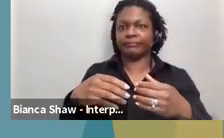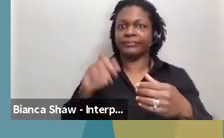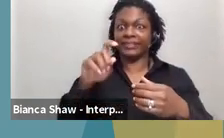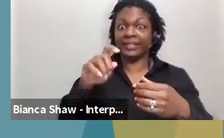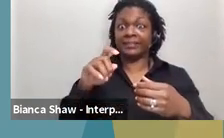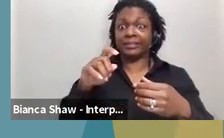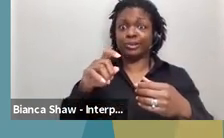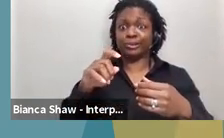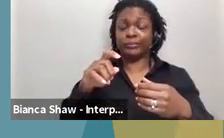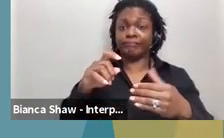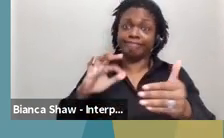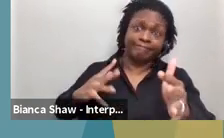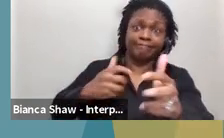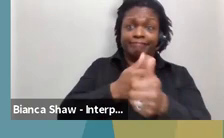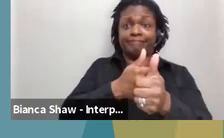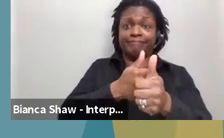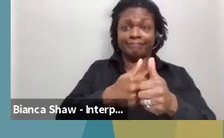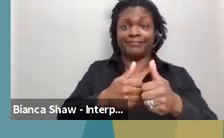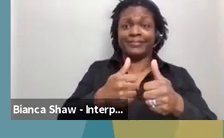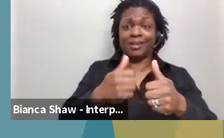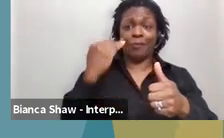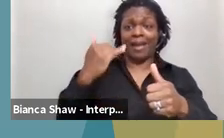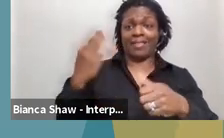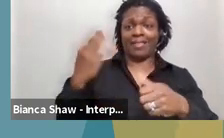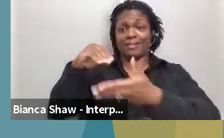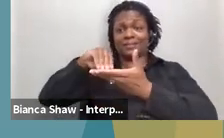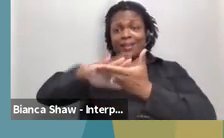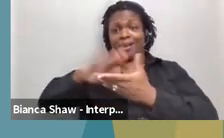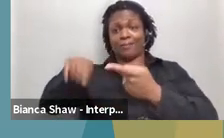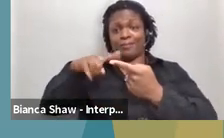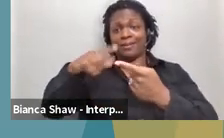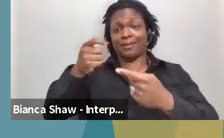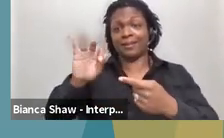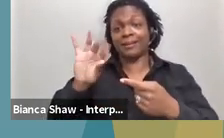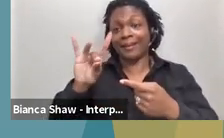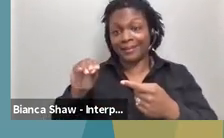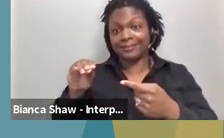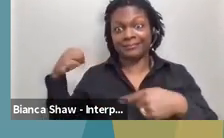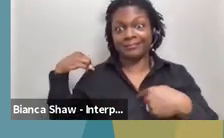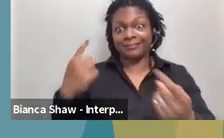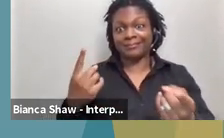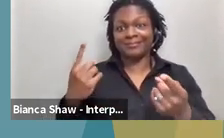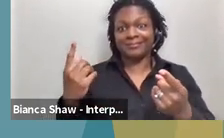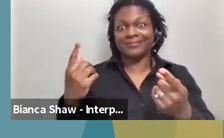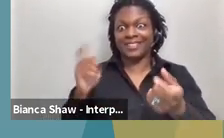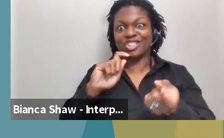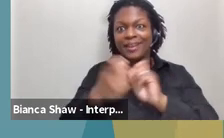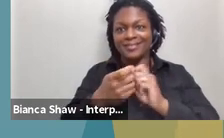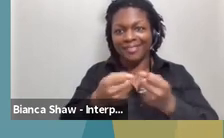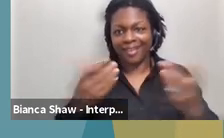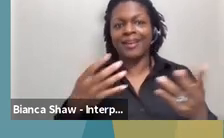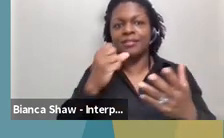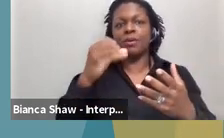1980. And a lot of, uh, things have changed since then. Um, in addition is just the continuing work, uh, surrounding, uh, the